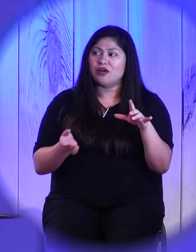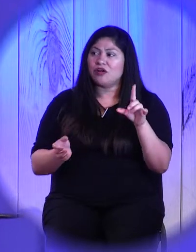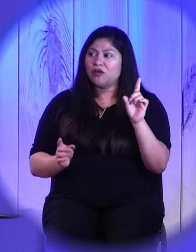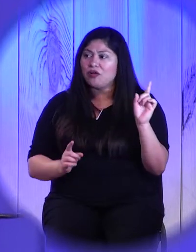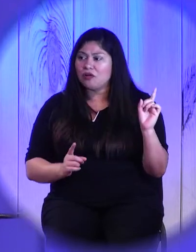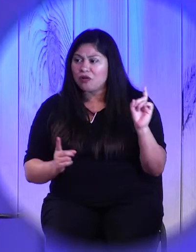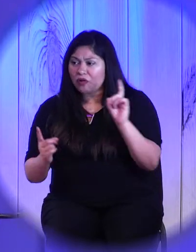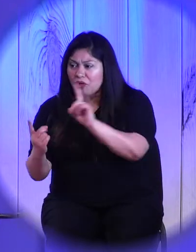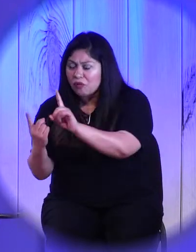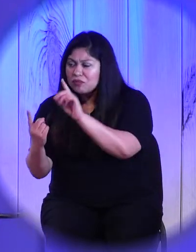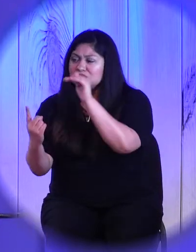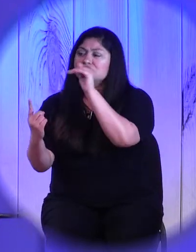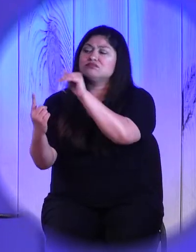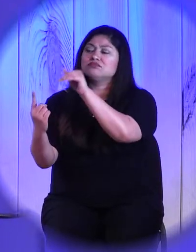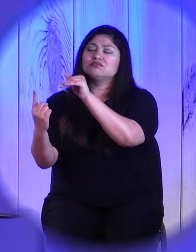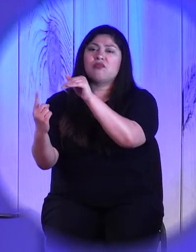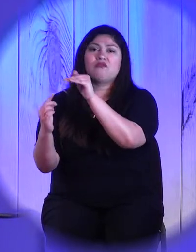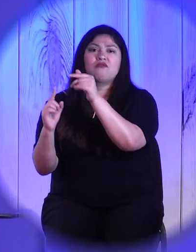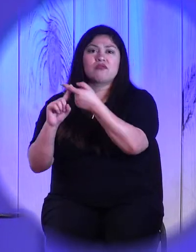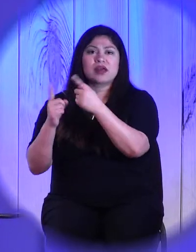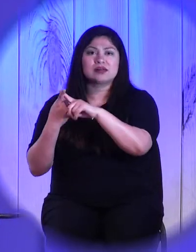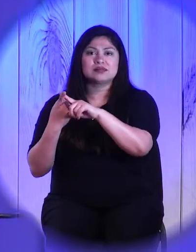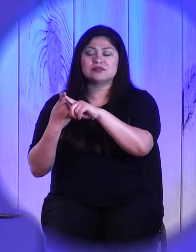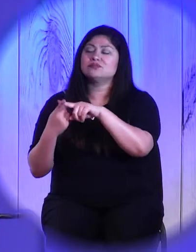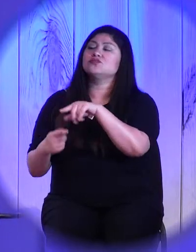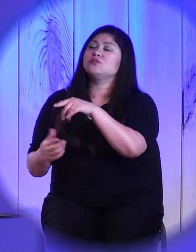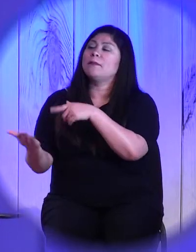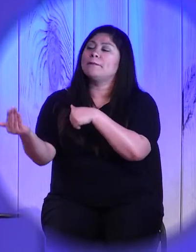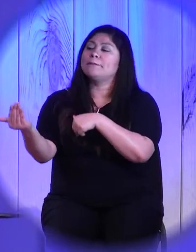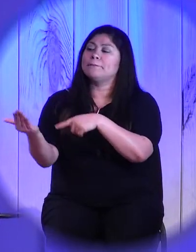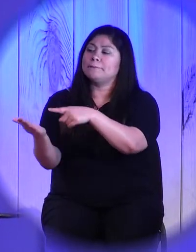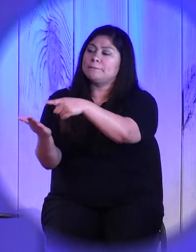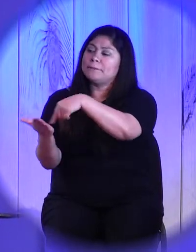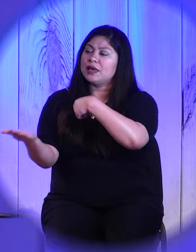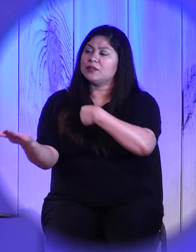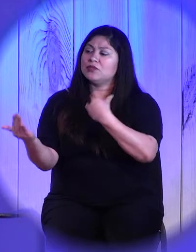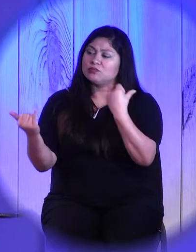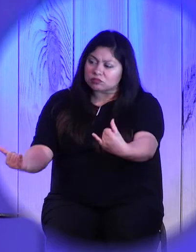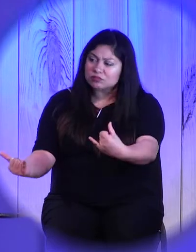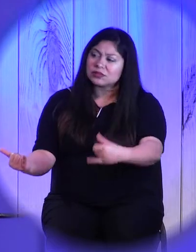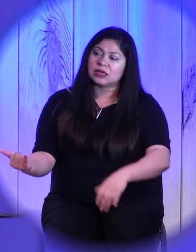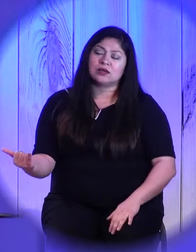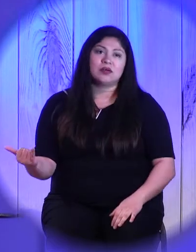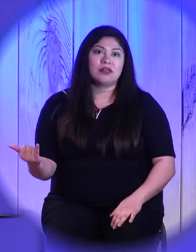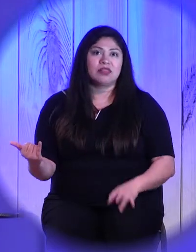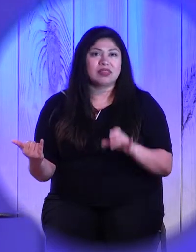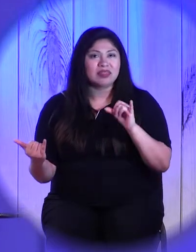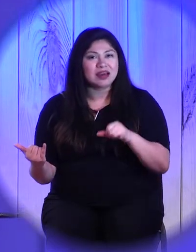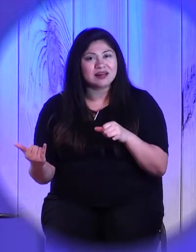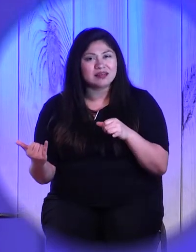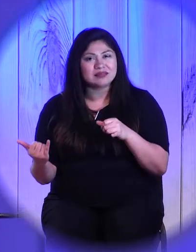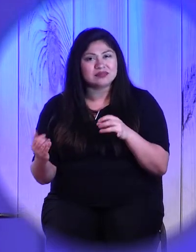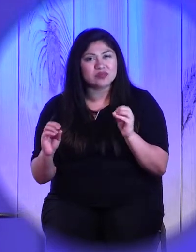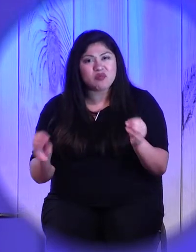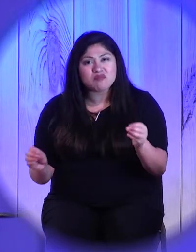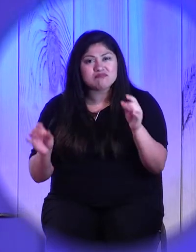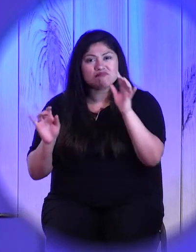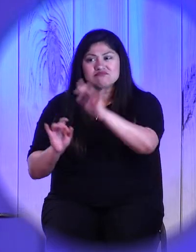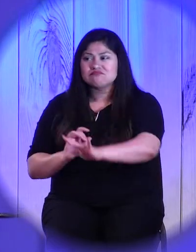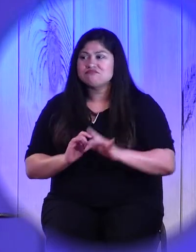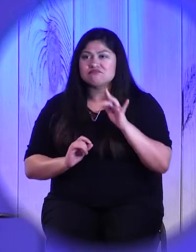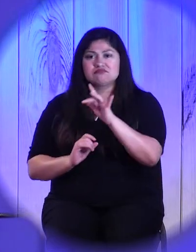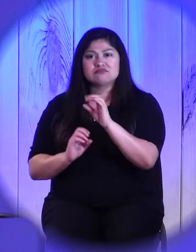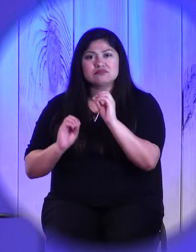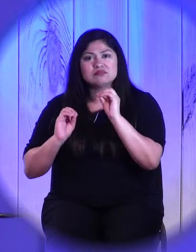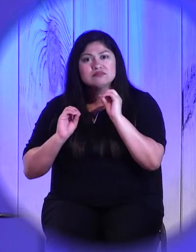of what he had been forgiven pay him that very day. That kind of lack of mercy, lack of forgiveness,